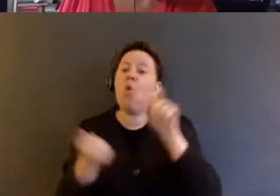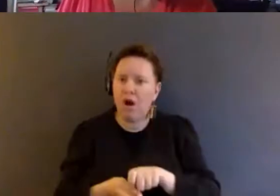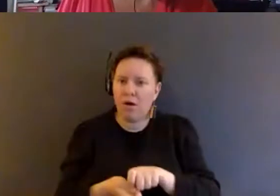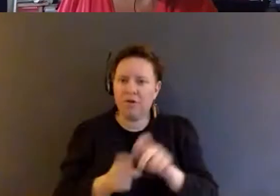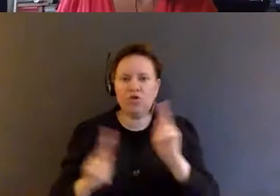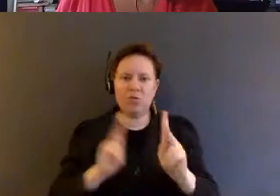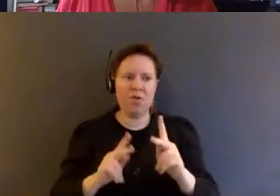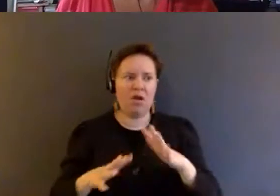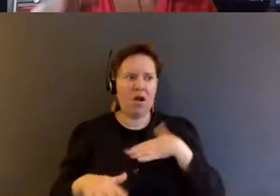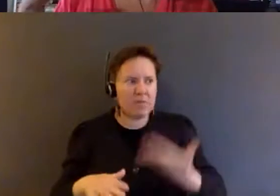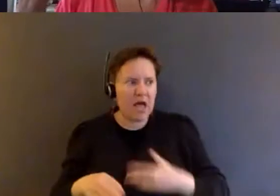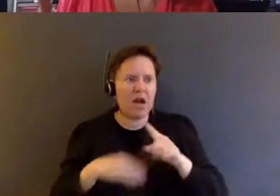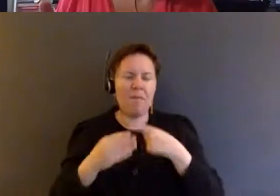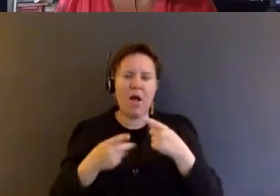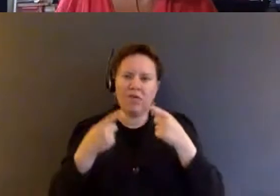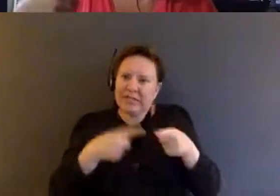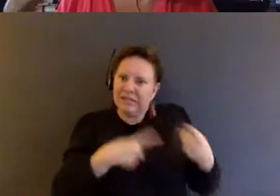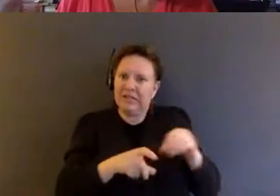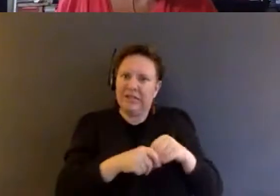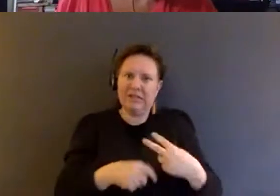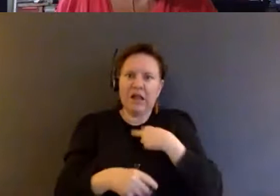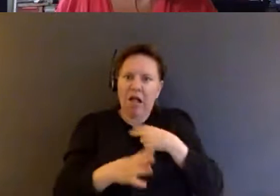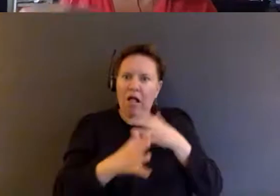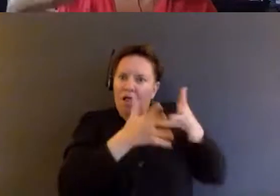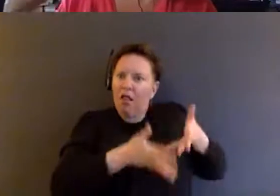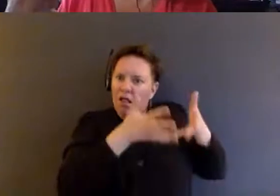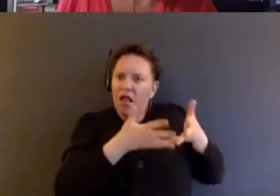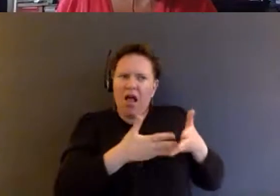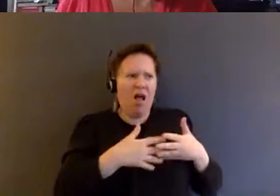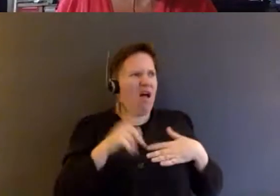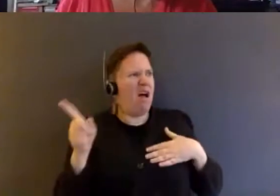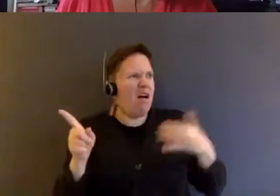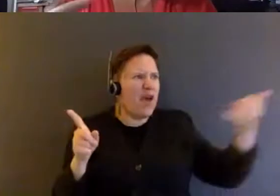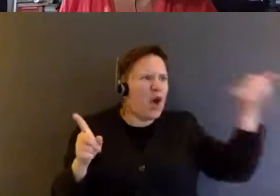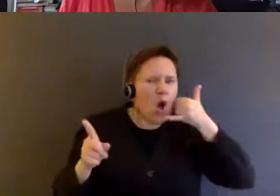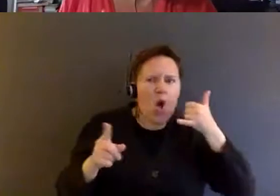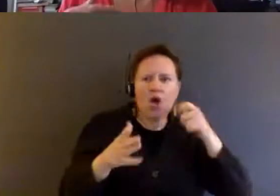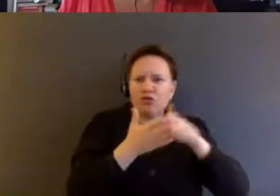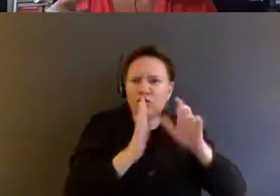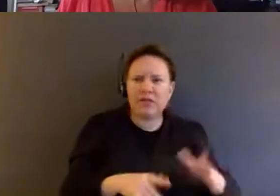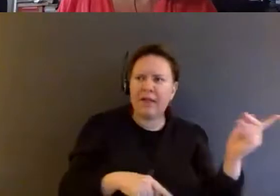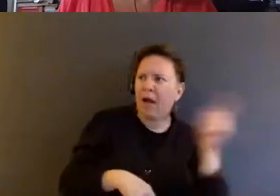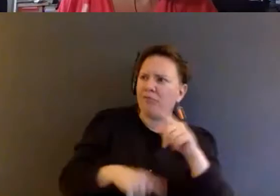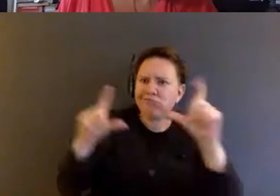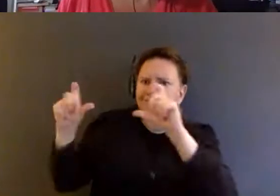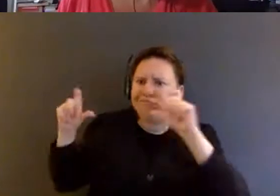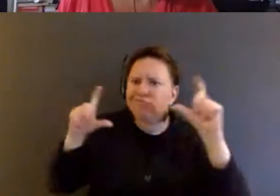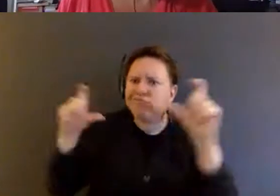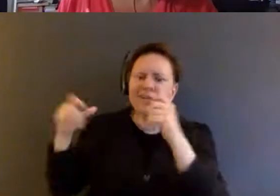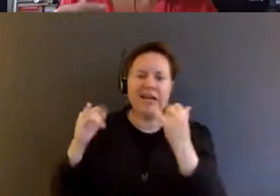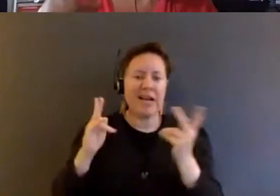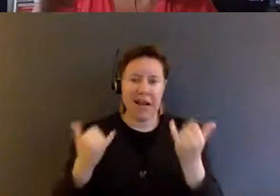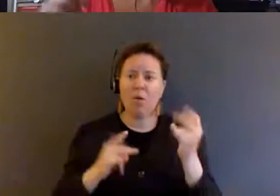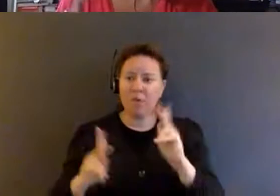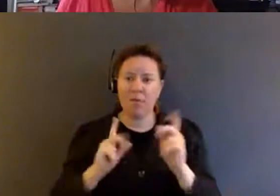confinement, and they do exposés, and they call a journalist, and journalists come with the camera, and now even people are incarcerated